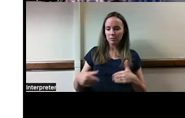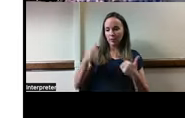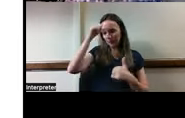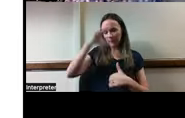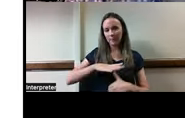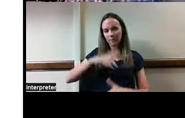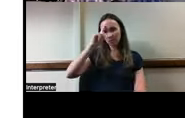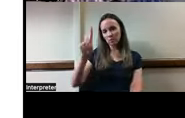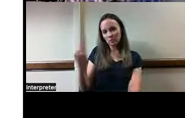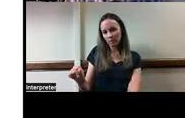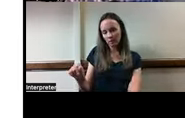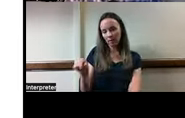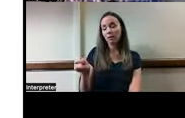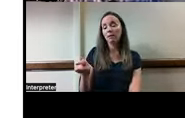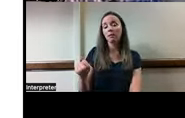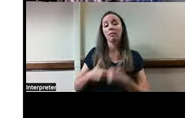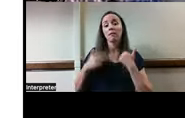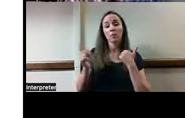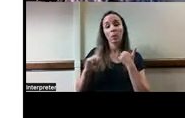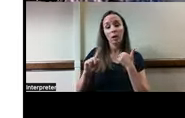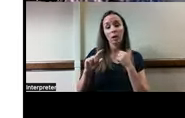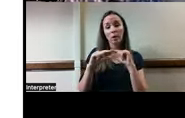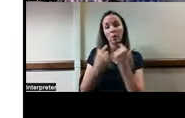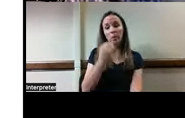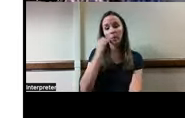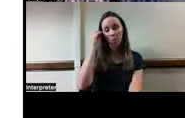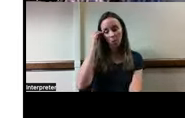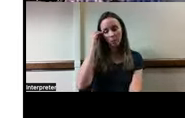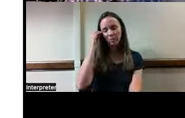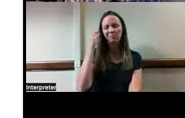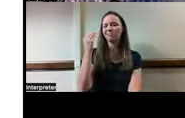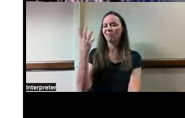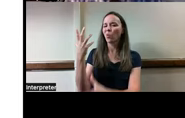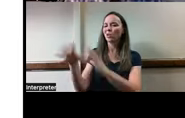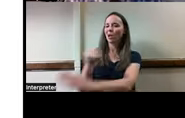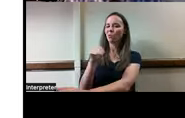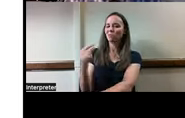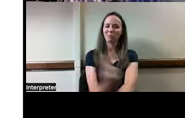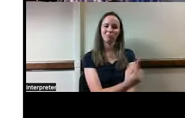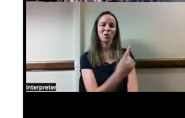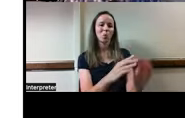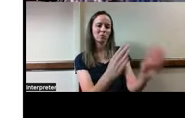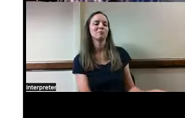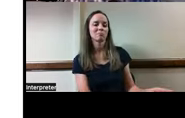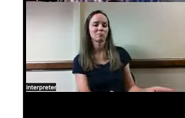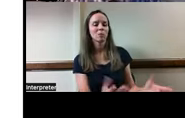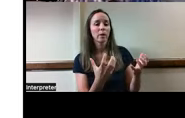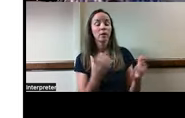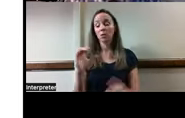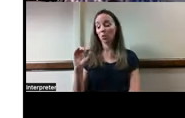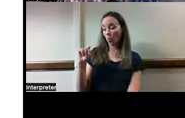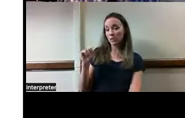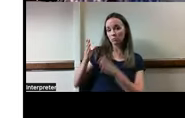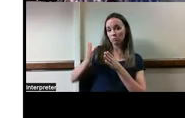disability who now lives in a group home but wants to live on his own. The occupational therapist on your team